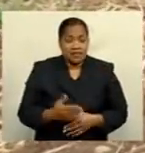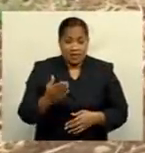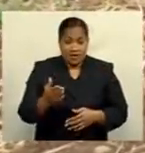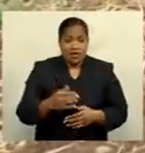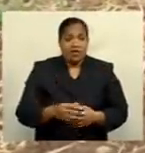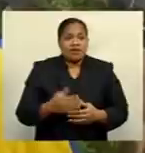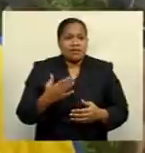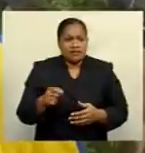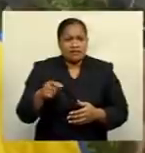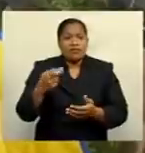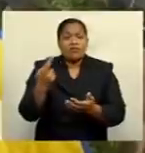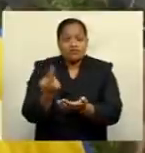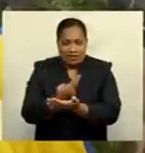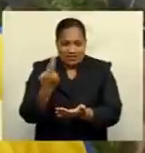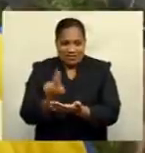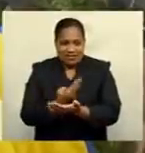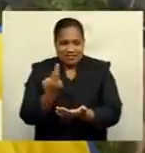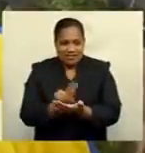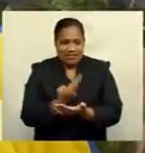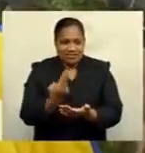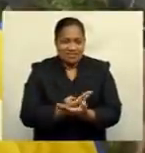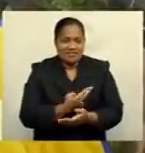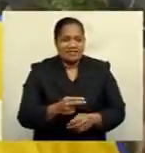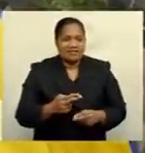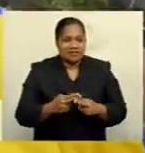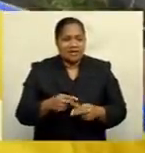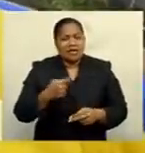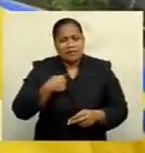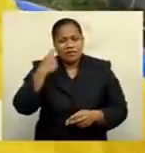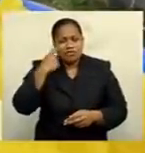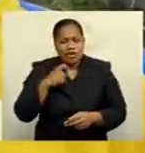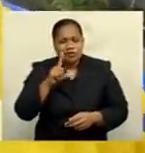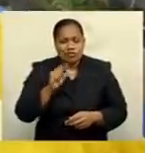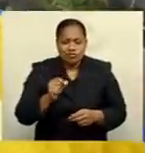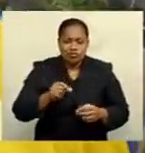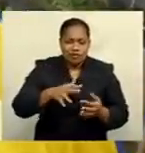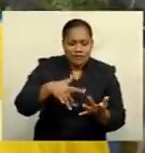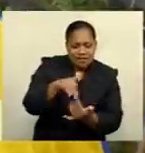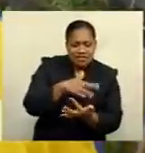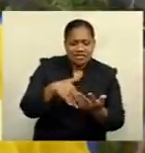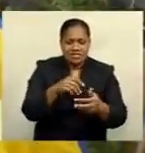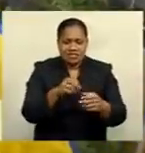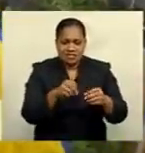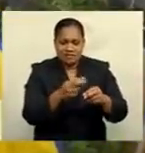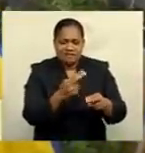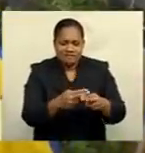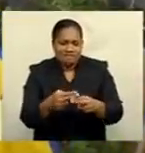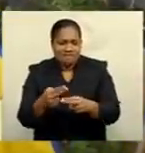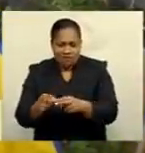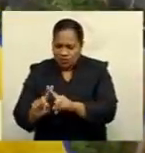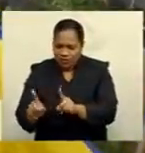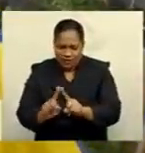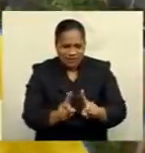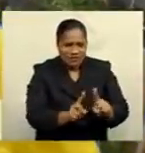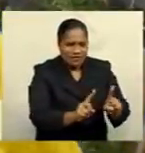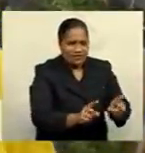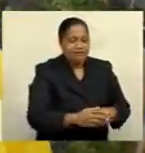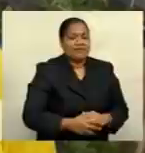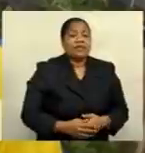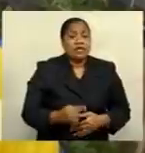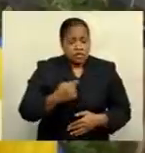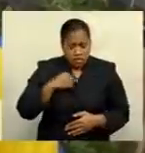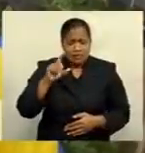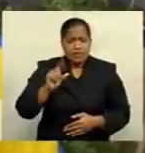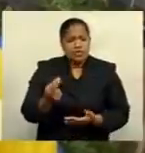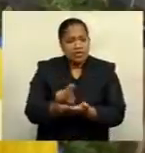of rice. I tried to do some mixed grouping. We have swakine plantation, but also I want to do, I'm doing